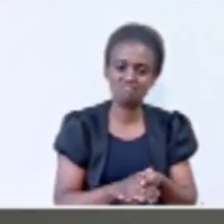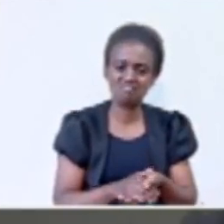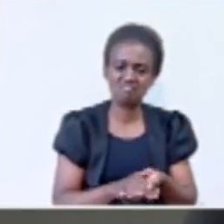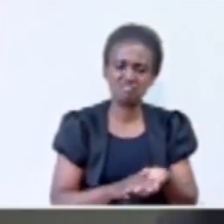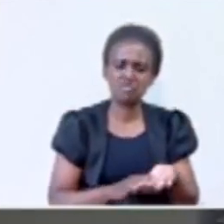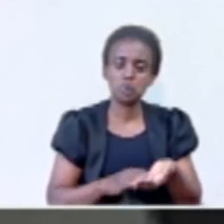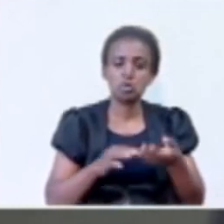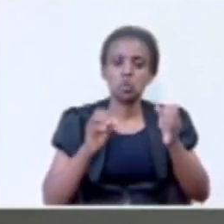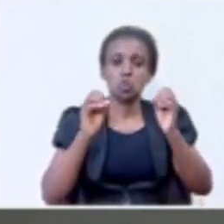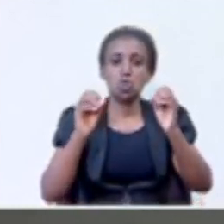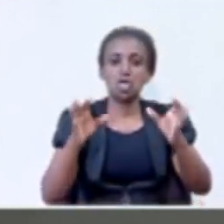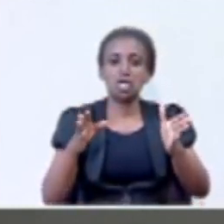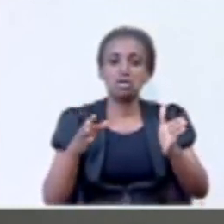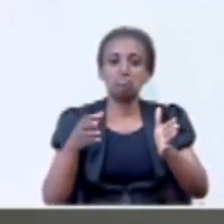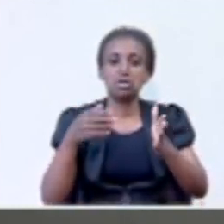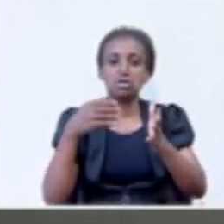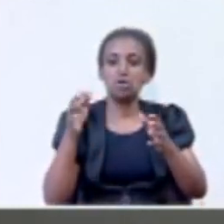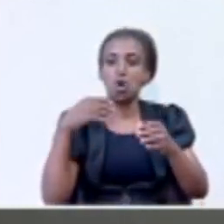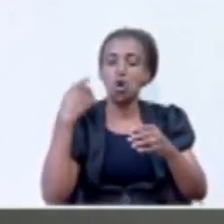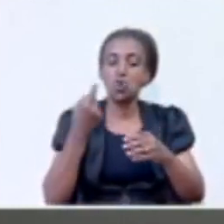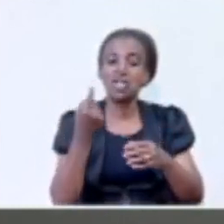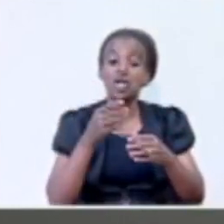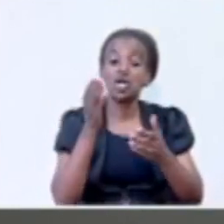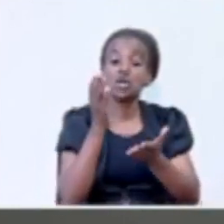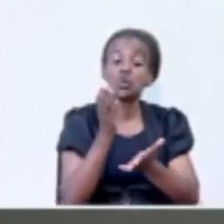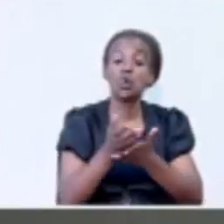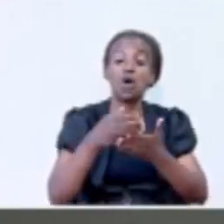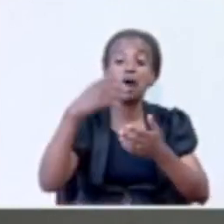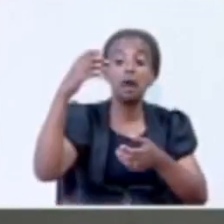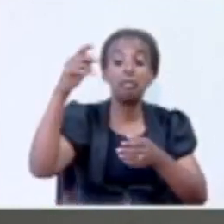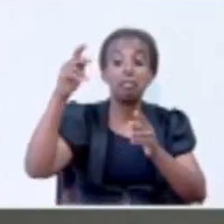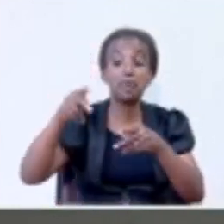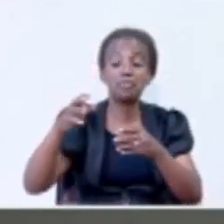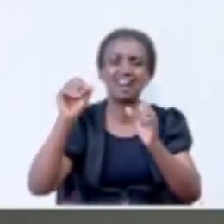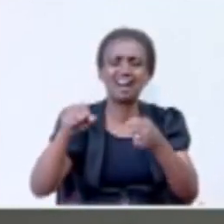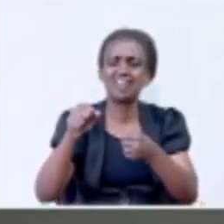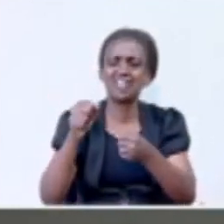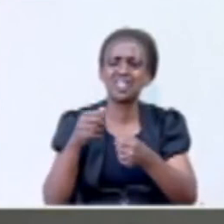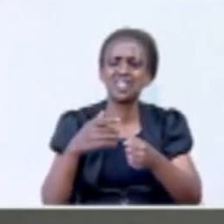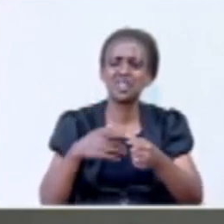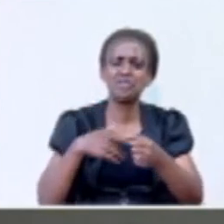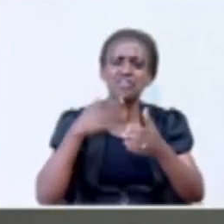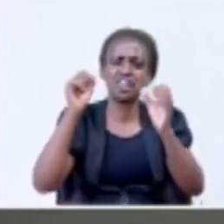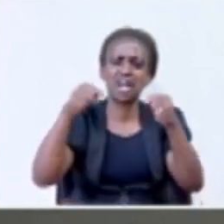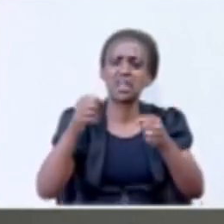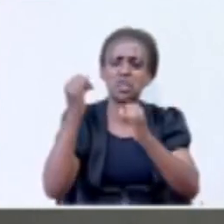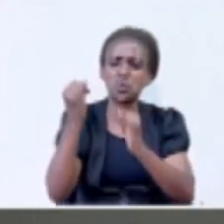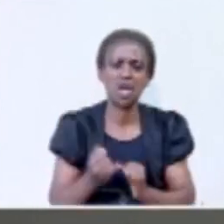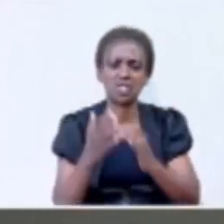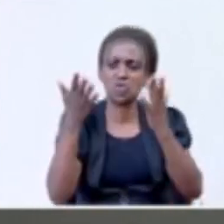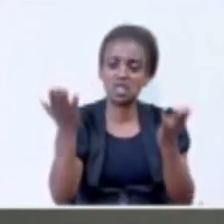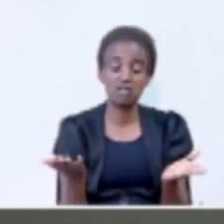They just make a mention in the passing. It's like these people have been made to feel entitled actually to,